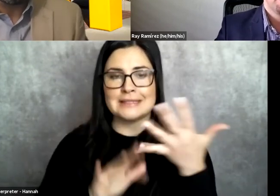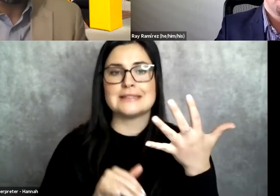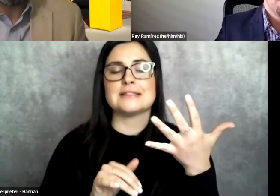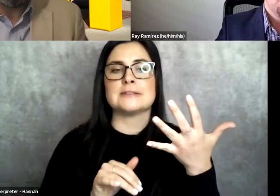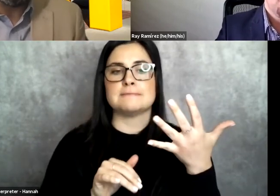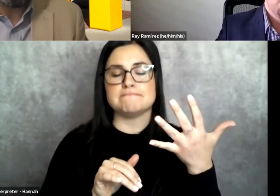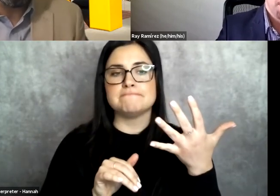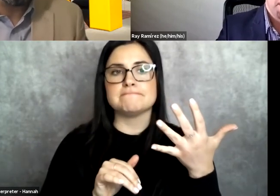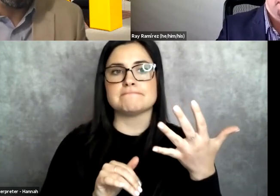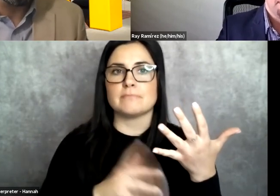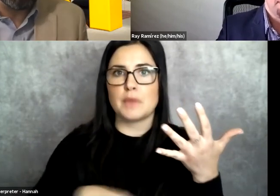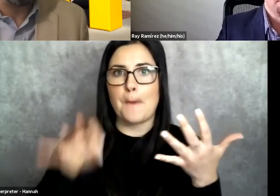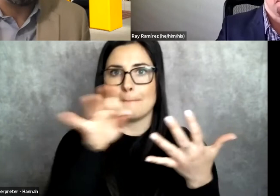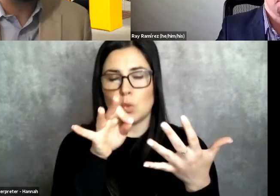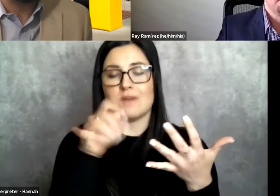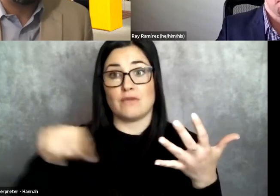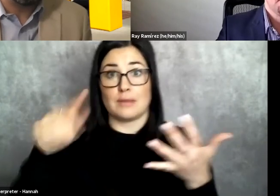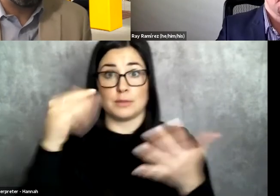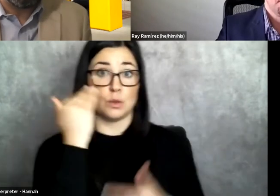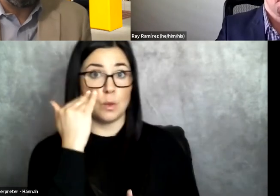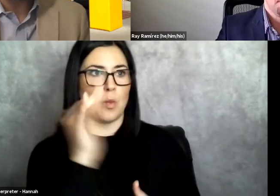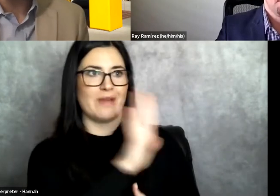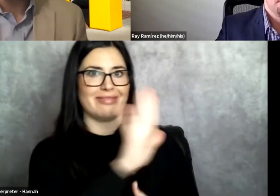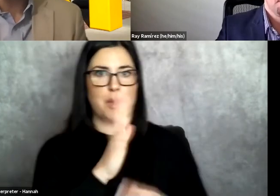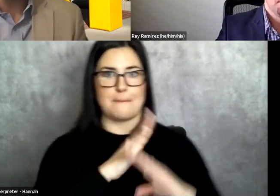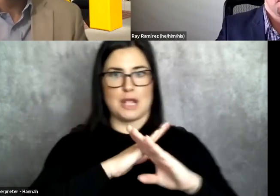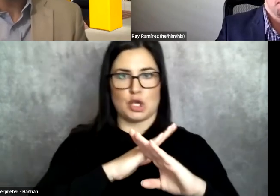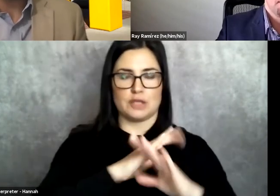felony and misdemeanor convictions, right? And arrest histories.